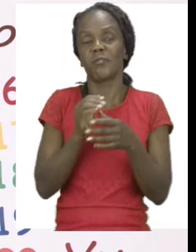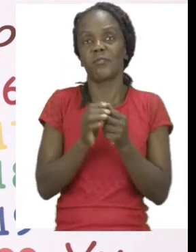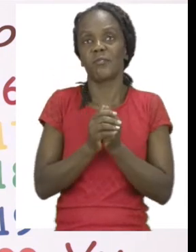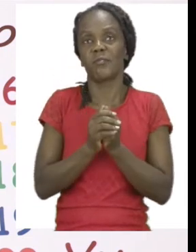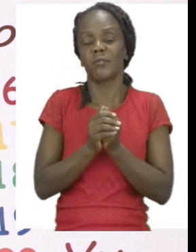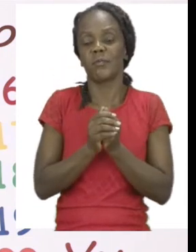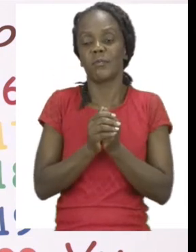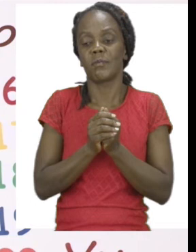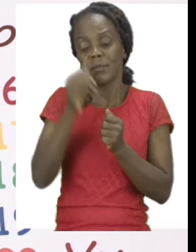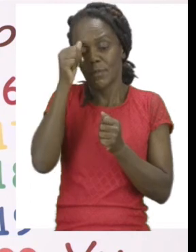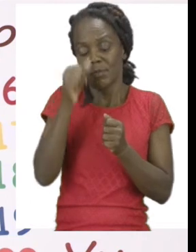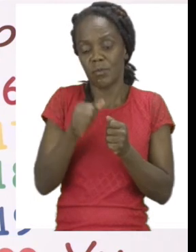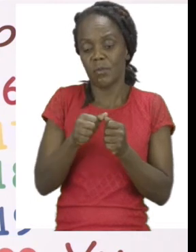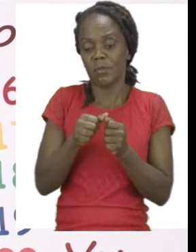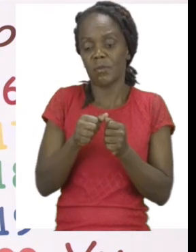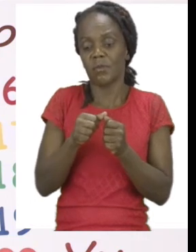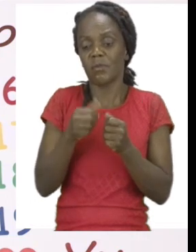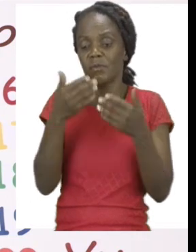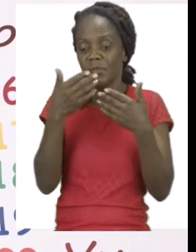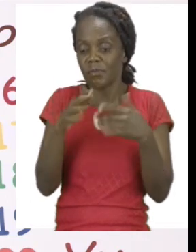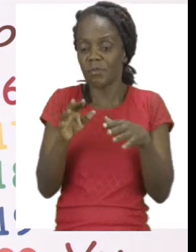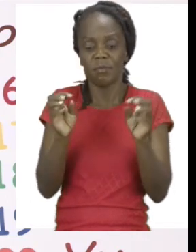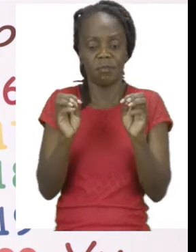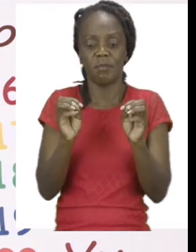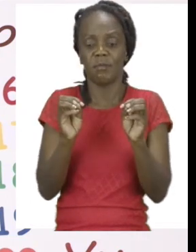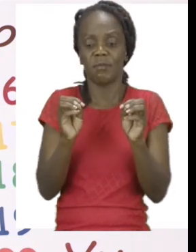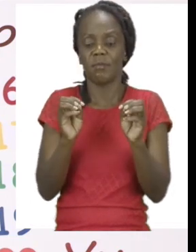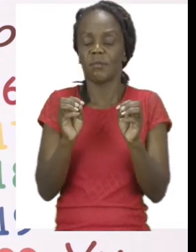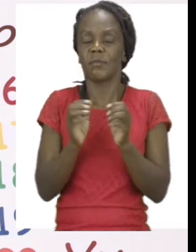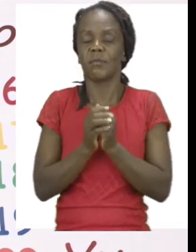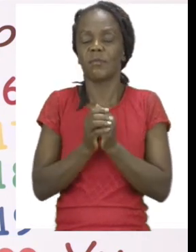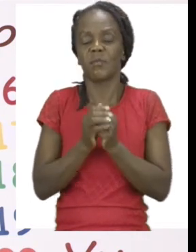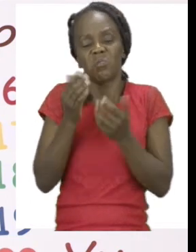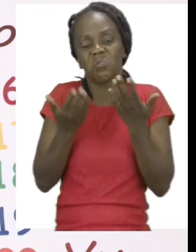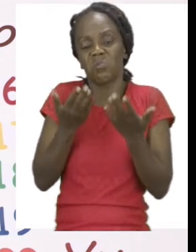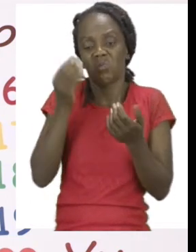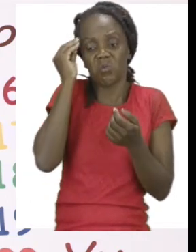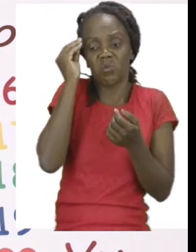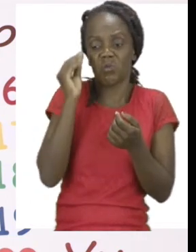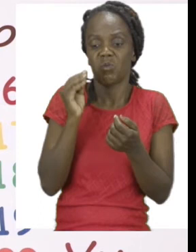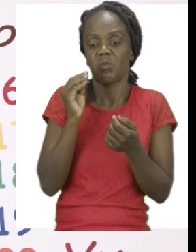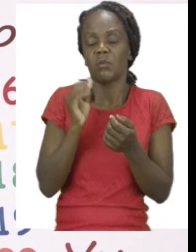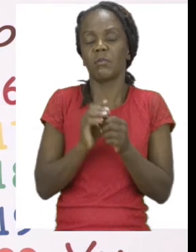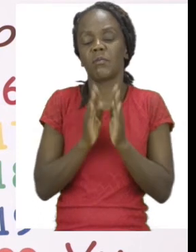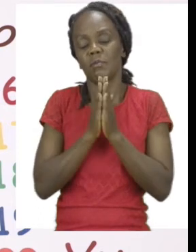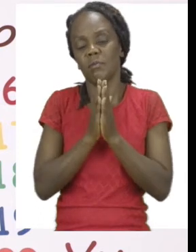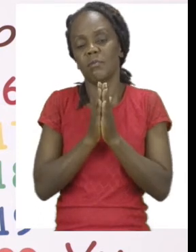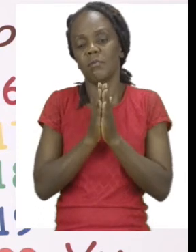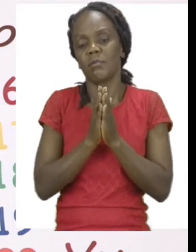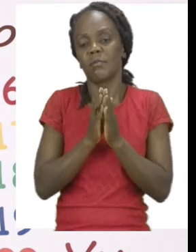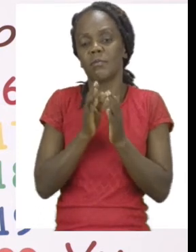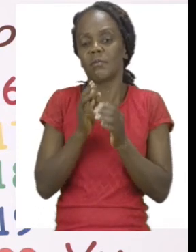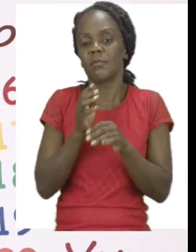to finish because you were not sure, or you don't know what to do, it's okay to ask an adult for